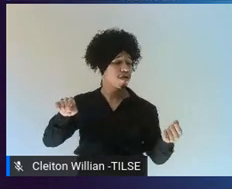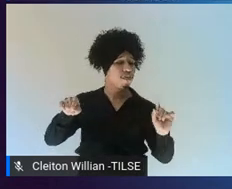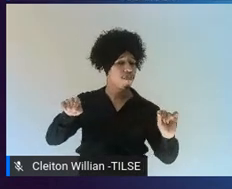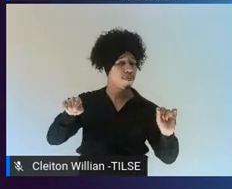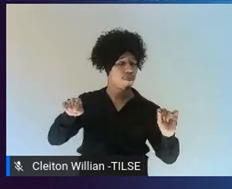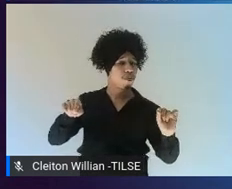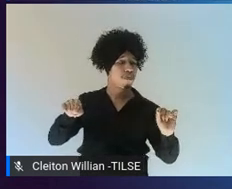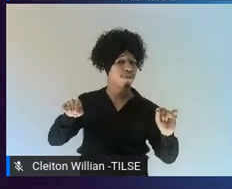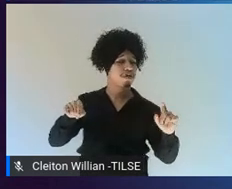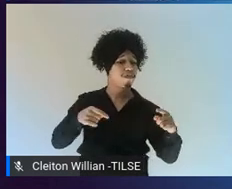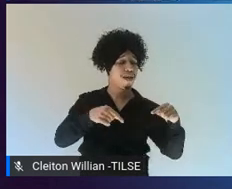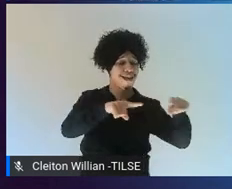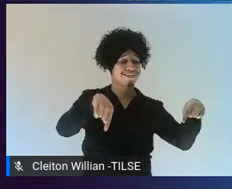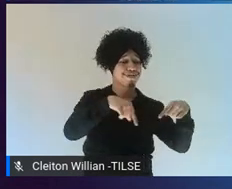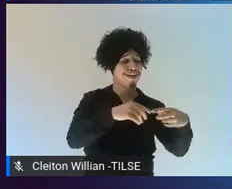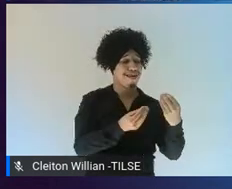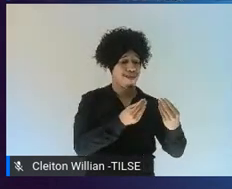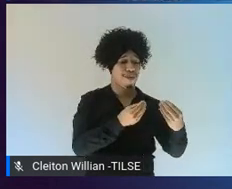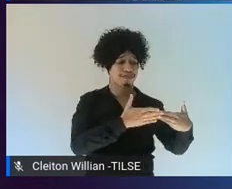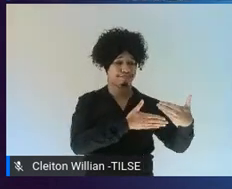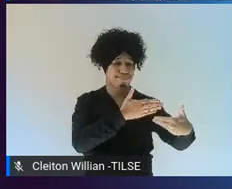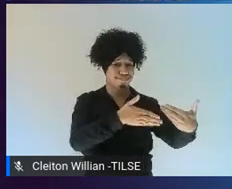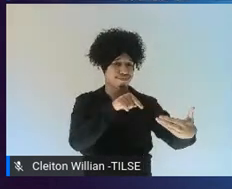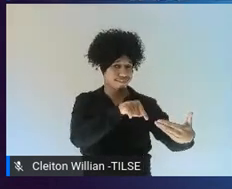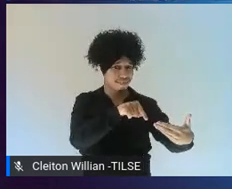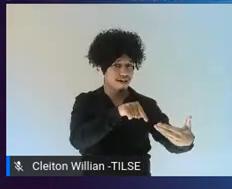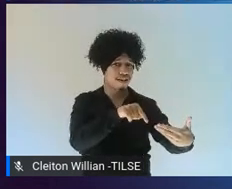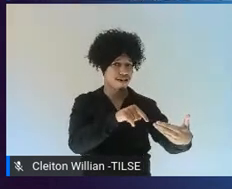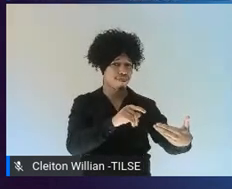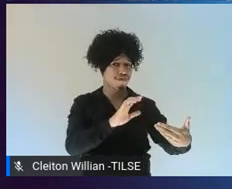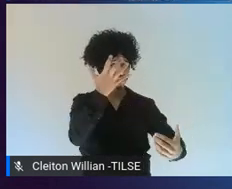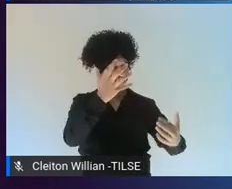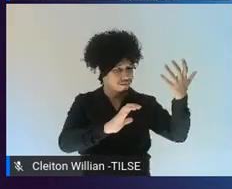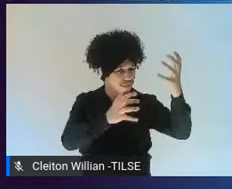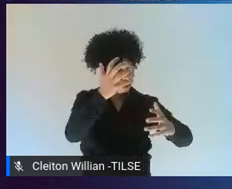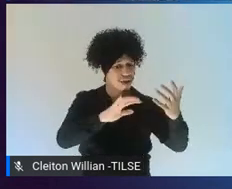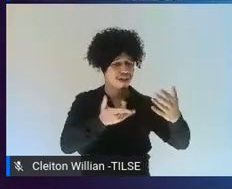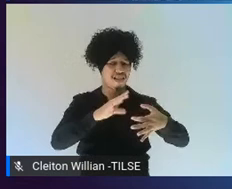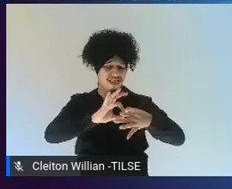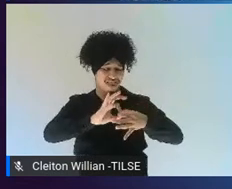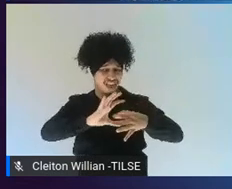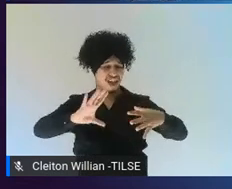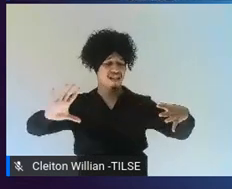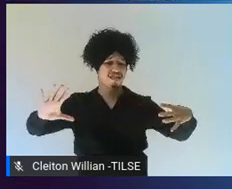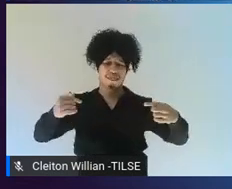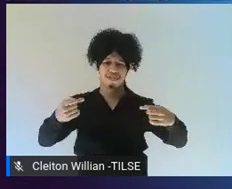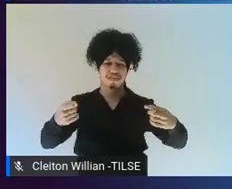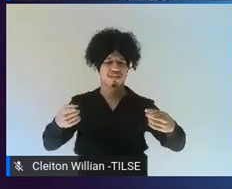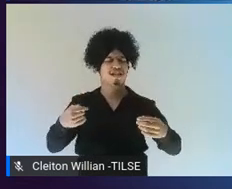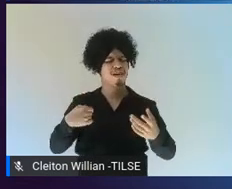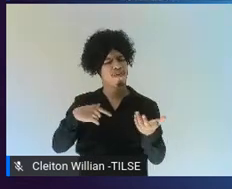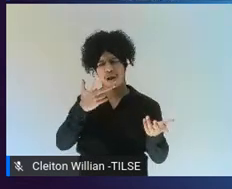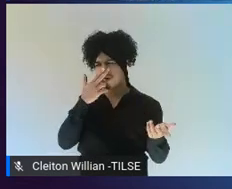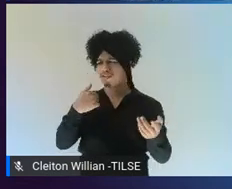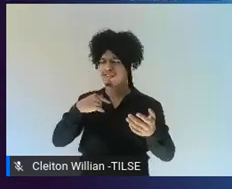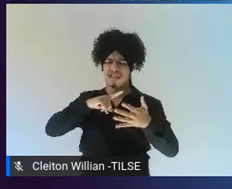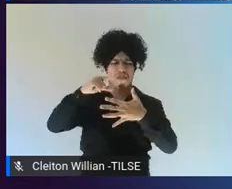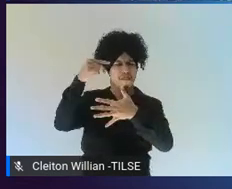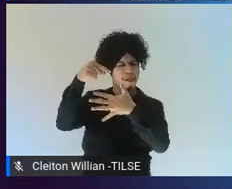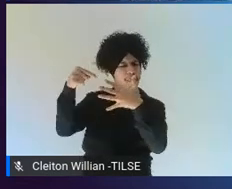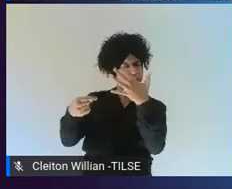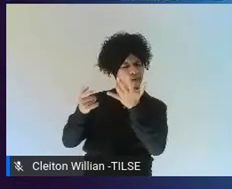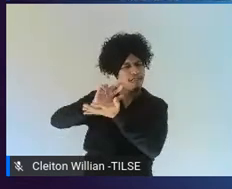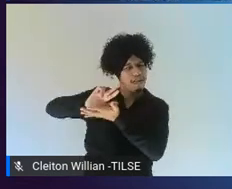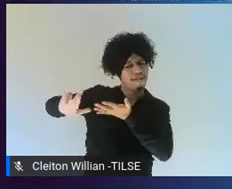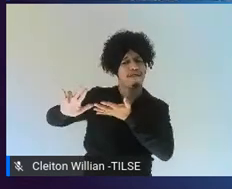happened in the classroom. And why was there a disconnect like that? Probably a lot of reasons, but the preparation of the instructors